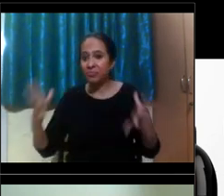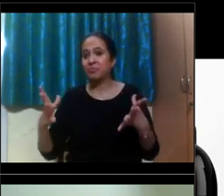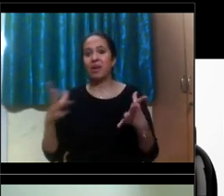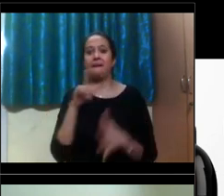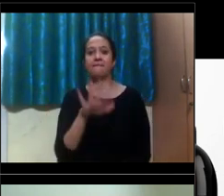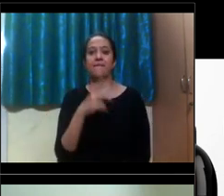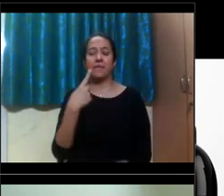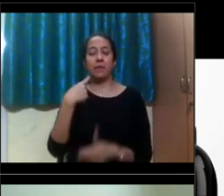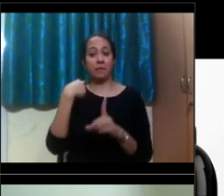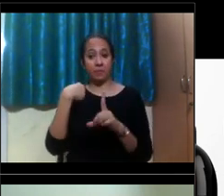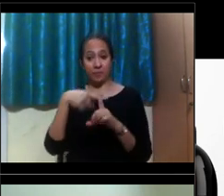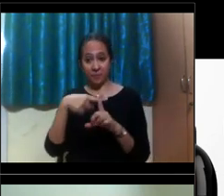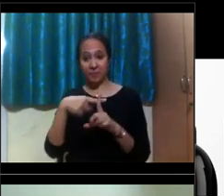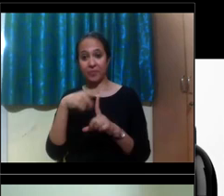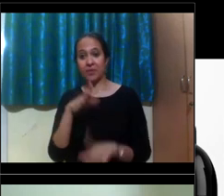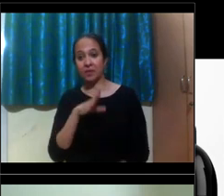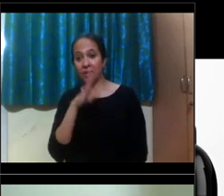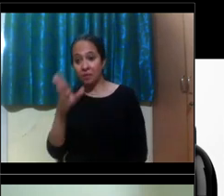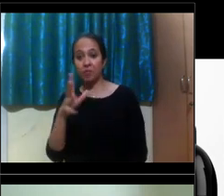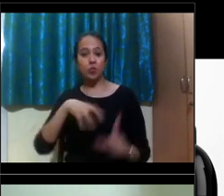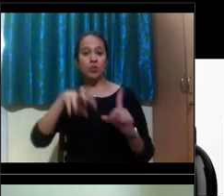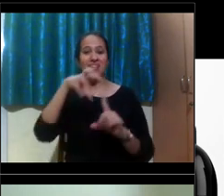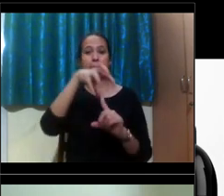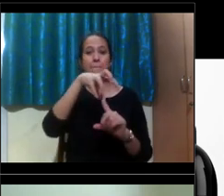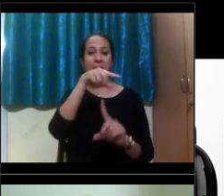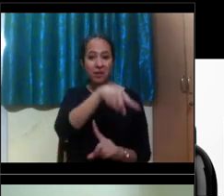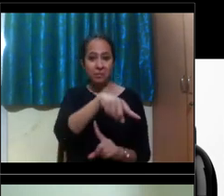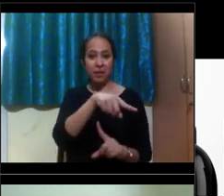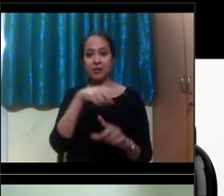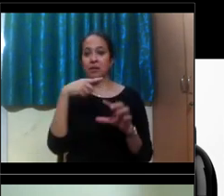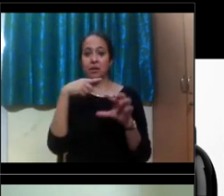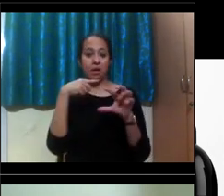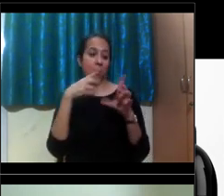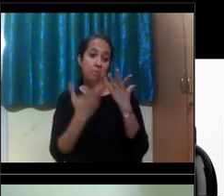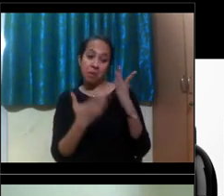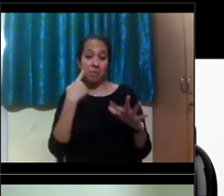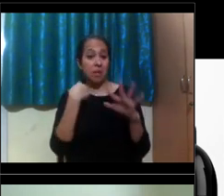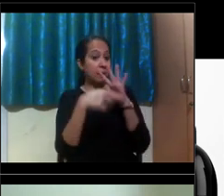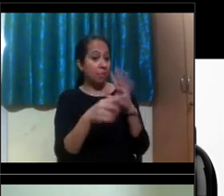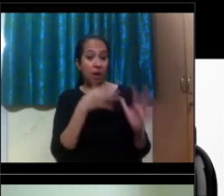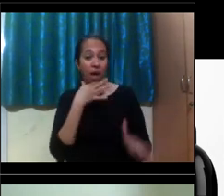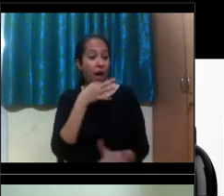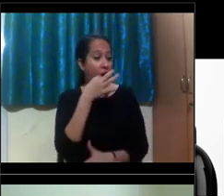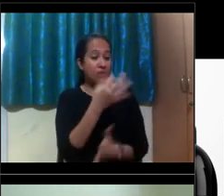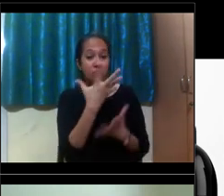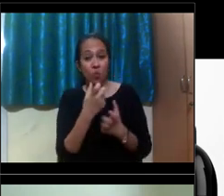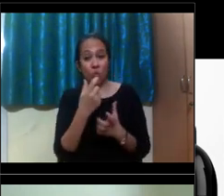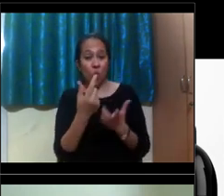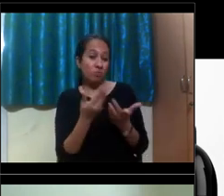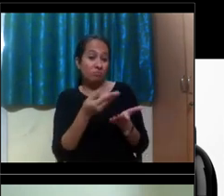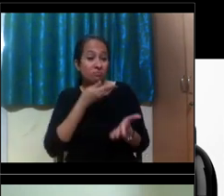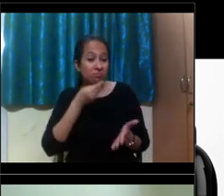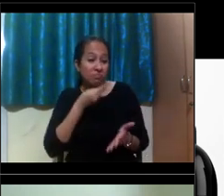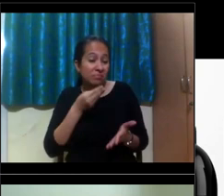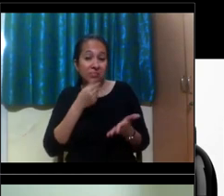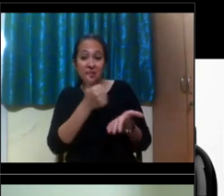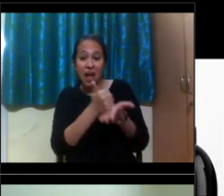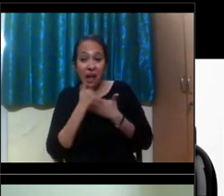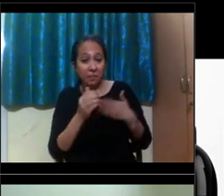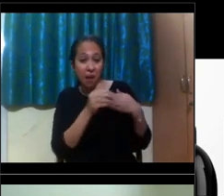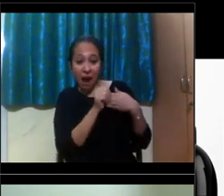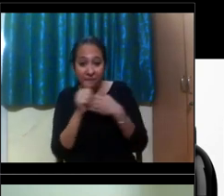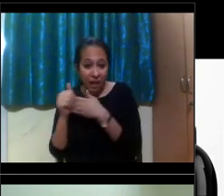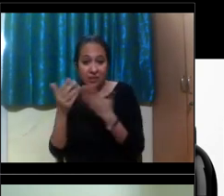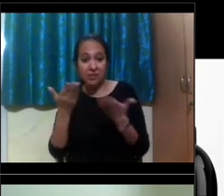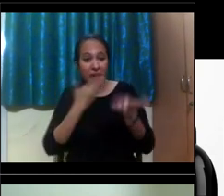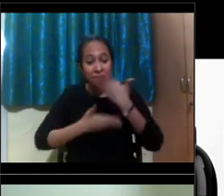go to someone in your department, like email an advisor, someone, they would at least be able to connect you to someone that's